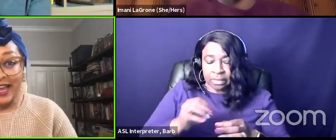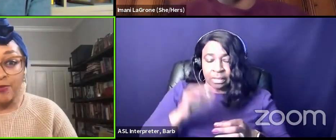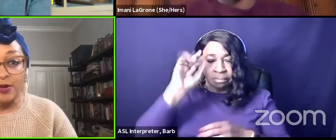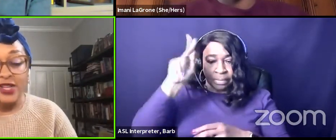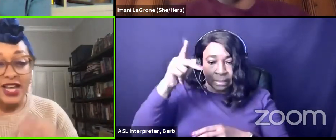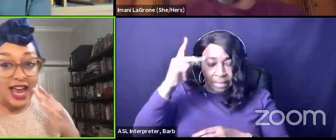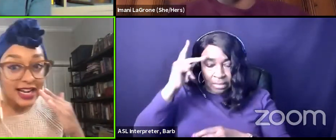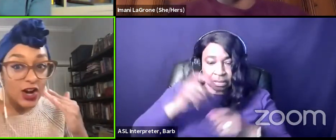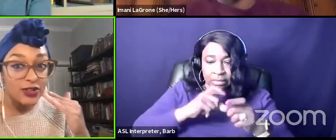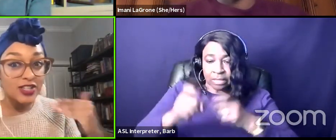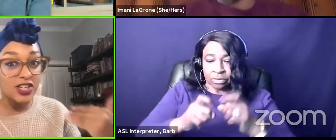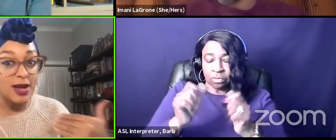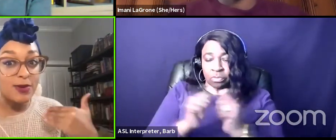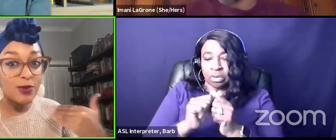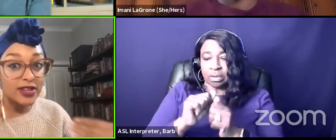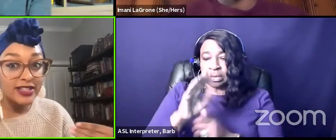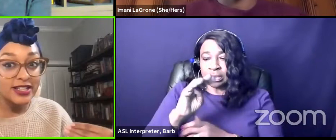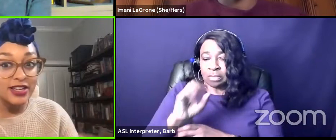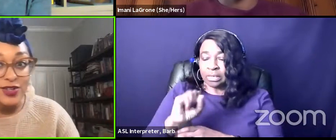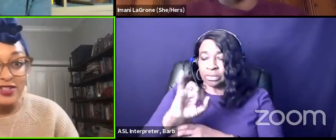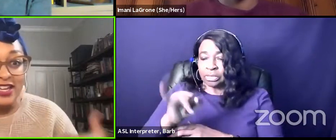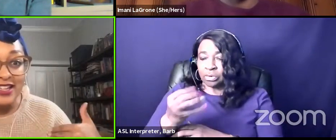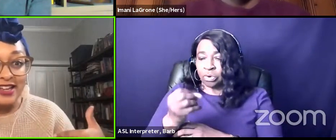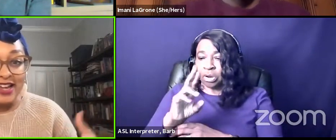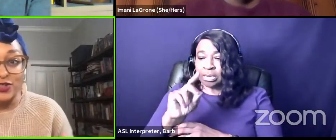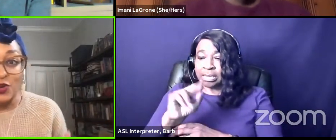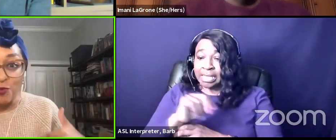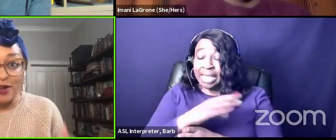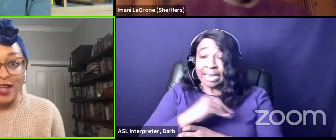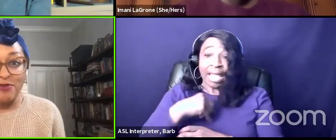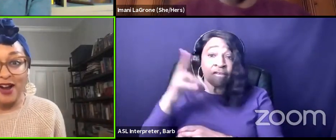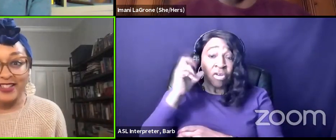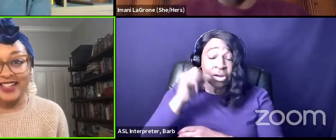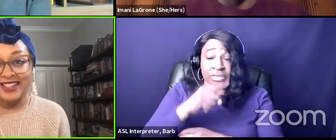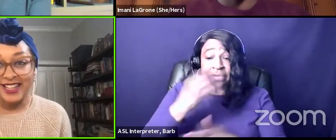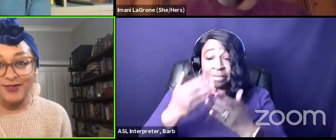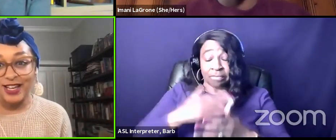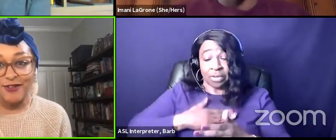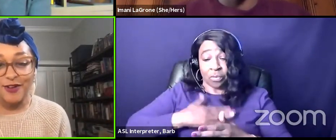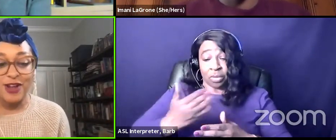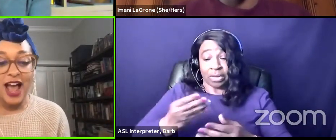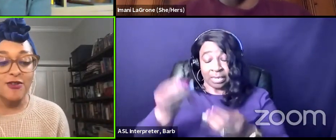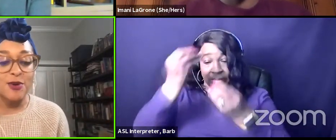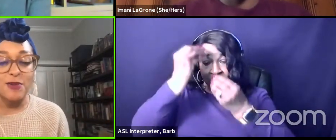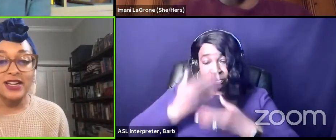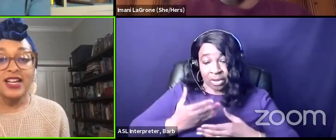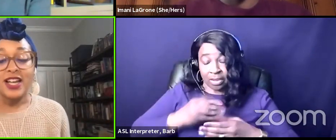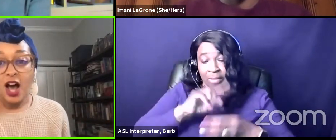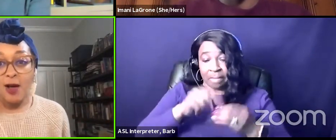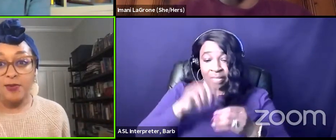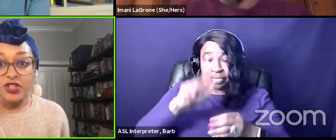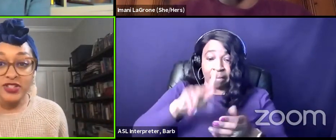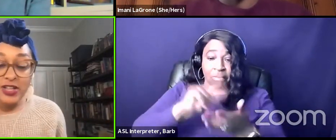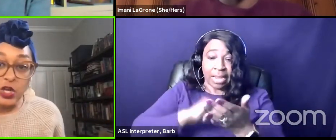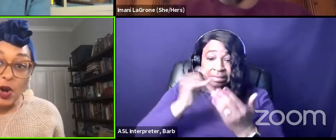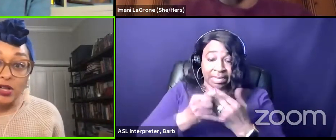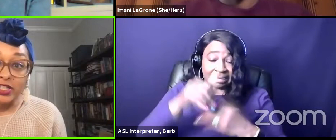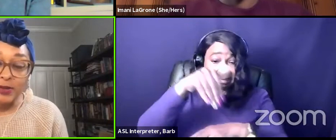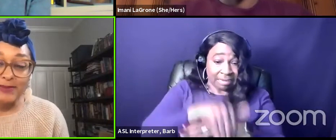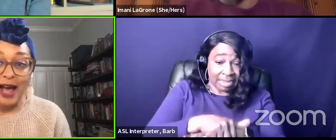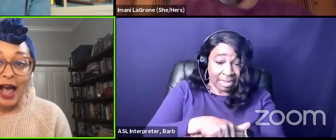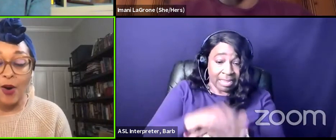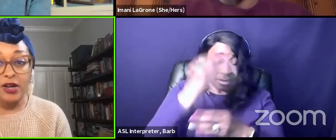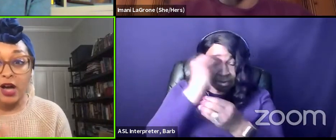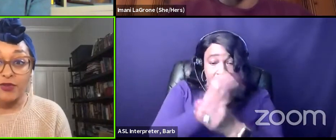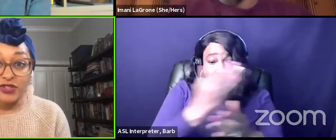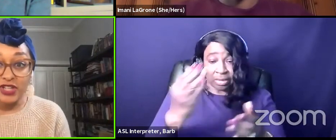and stacy abrams and i heard that she might be willing to give us the inside scoop on that project this evening if we have a moment um just to tell you all